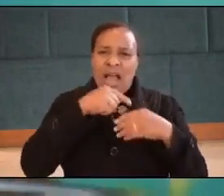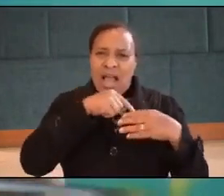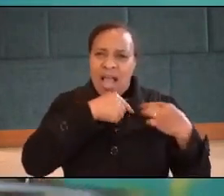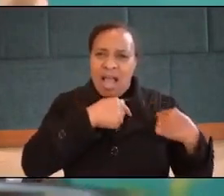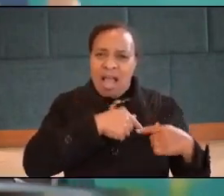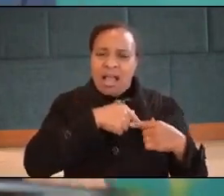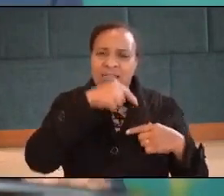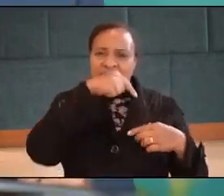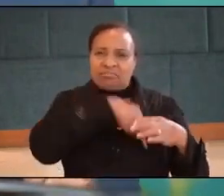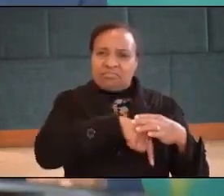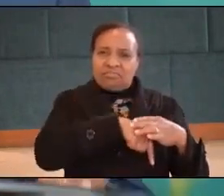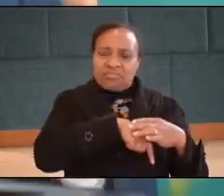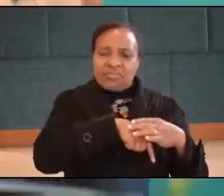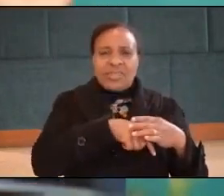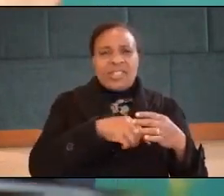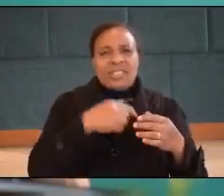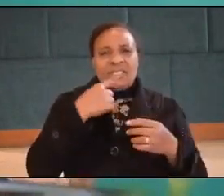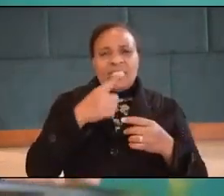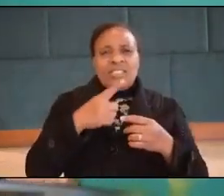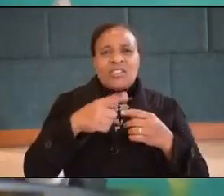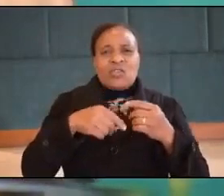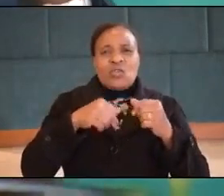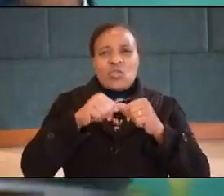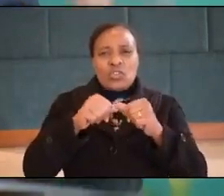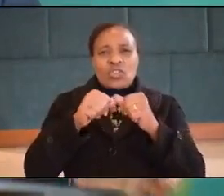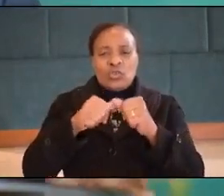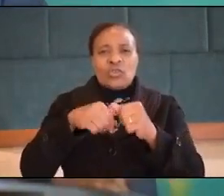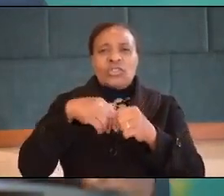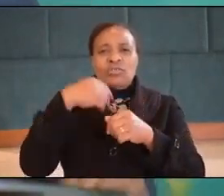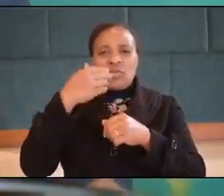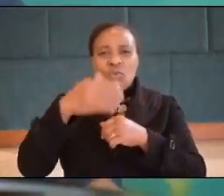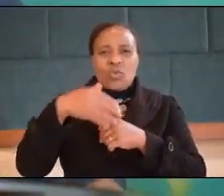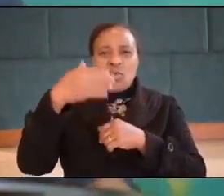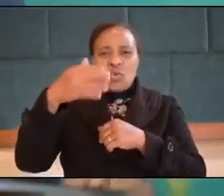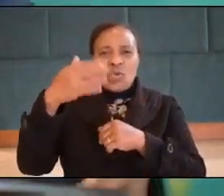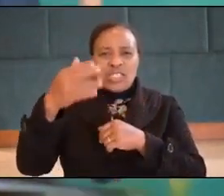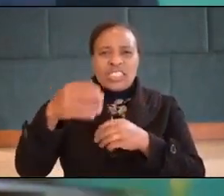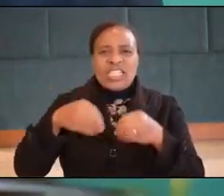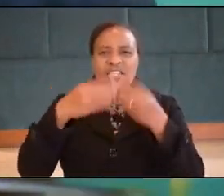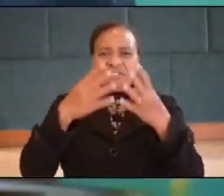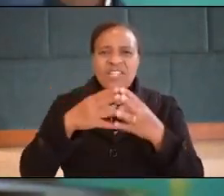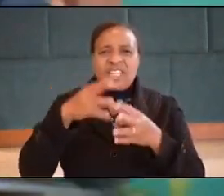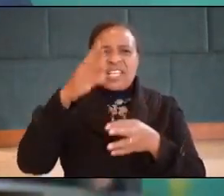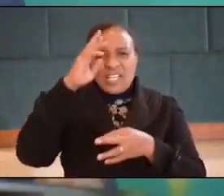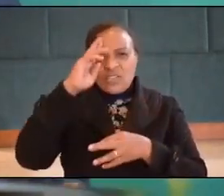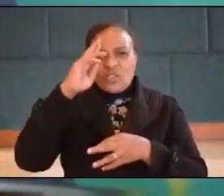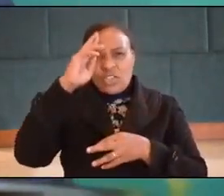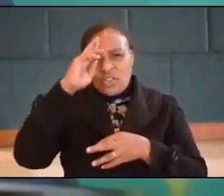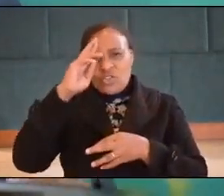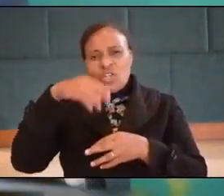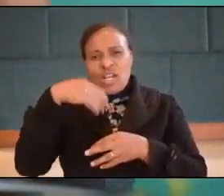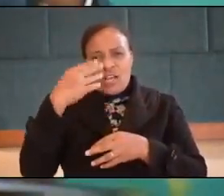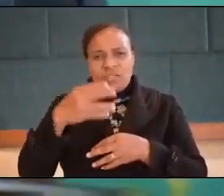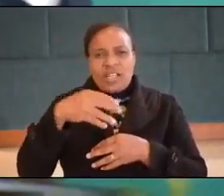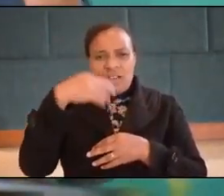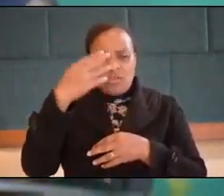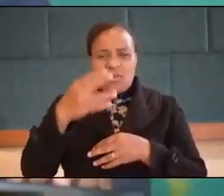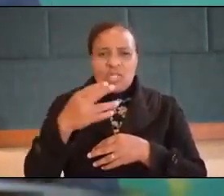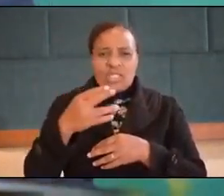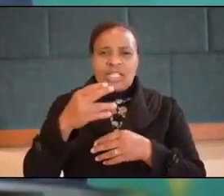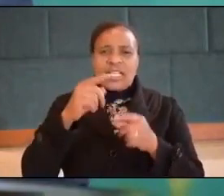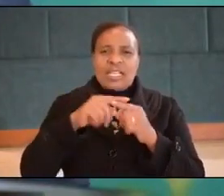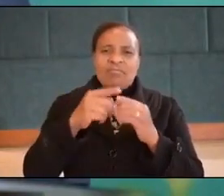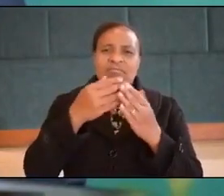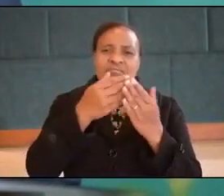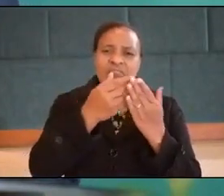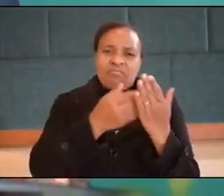and she went on and on and on giving reason after reason after reason a long